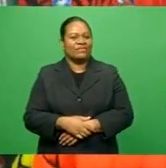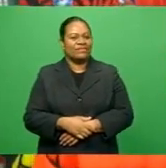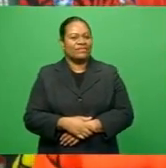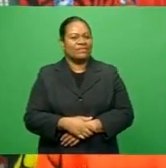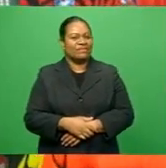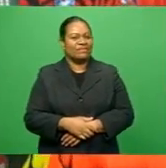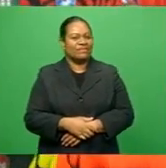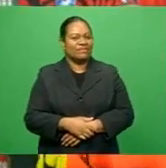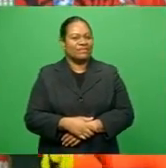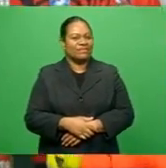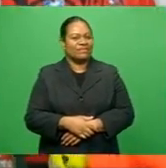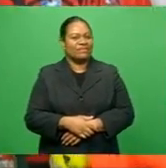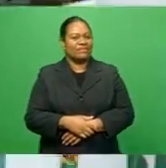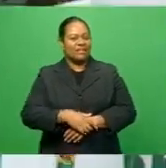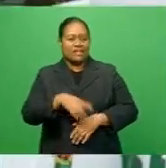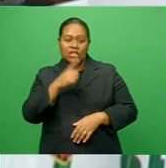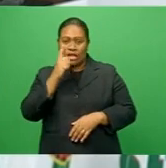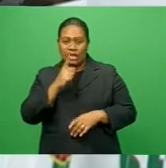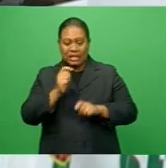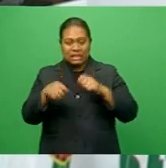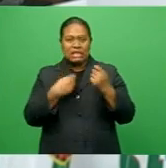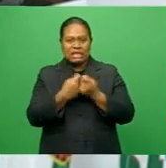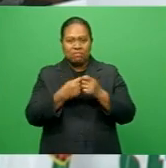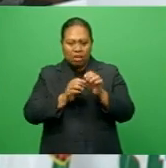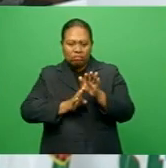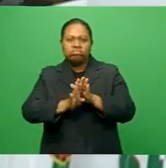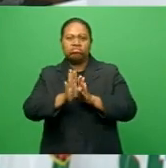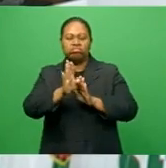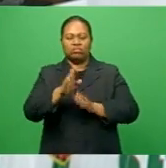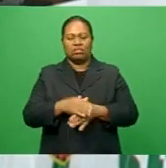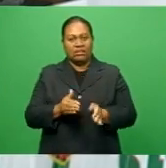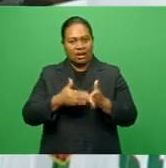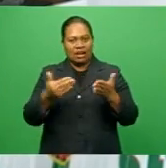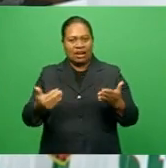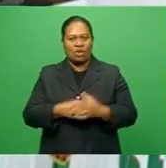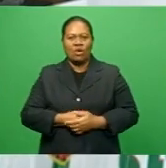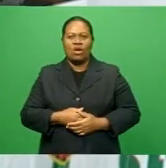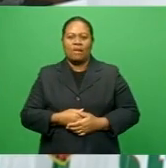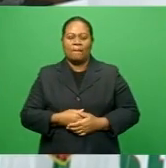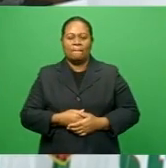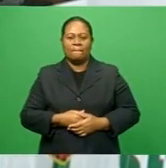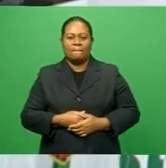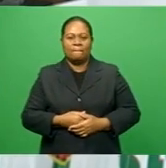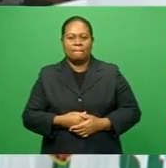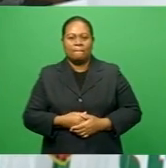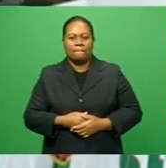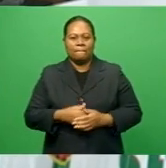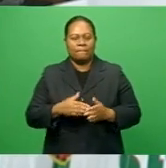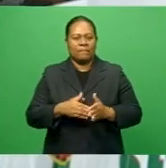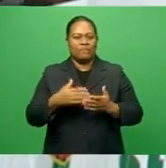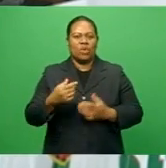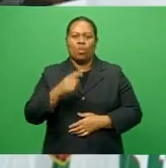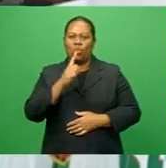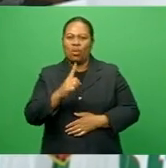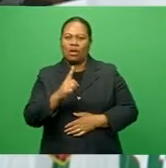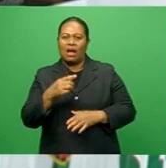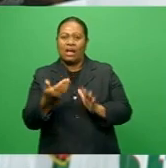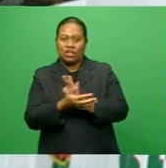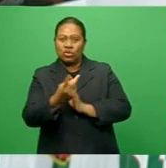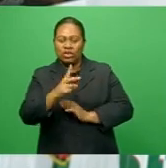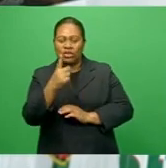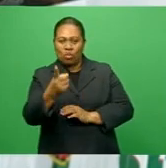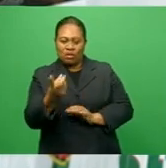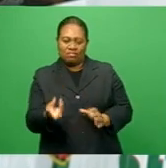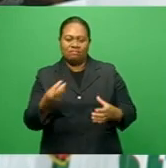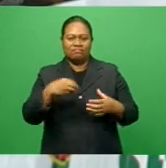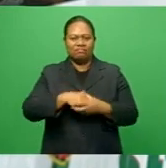And the number of teams have increased this year. It's gone up to 40 seniors and 32 under-21s. And